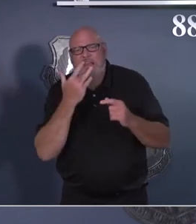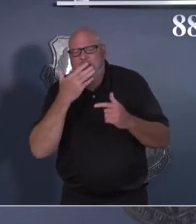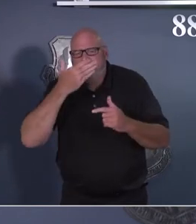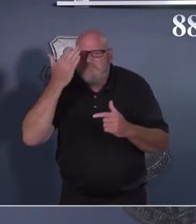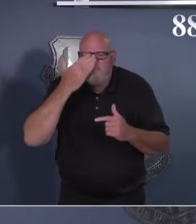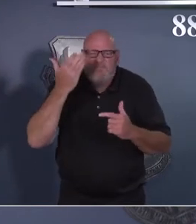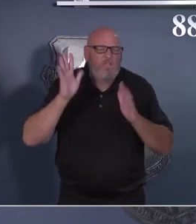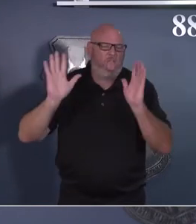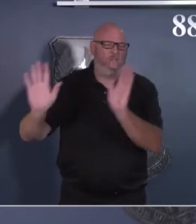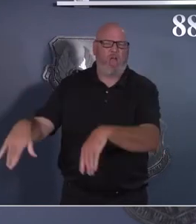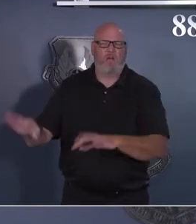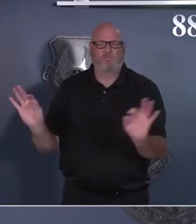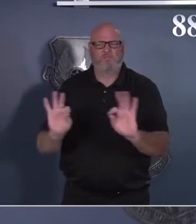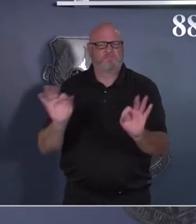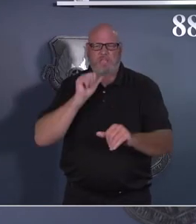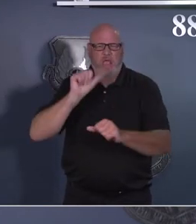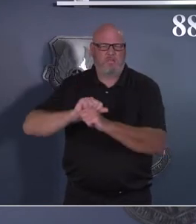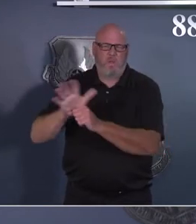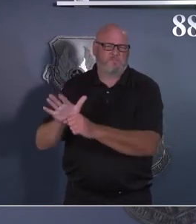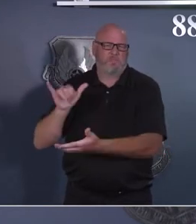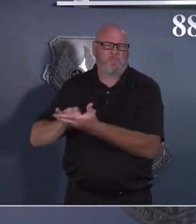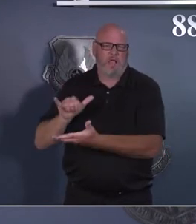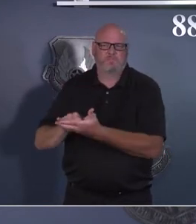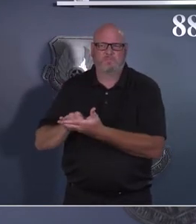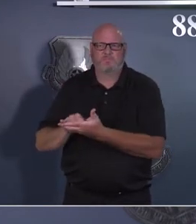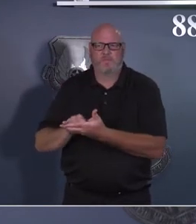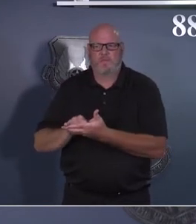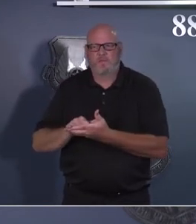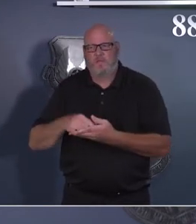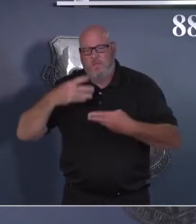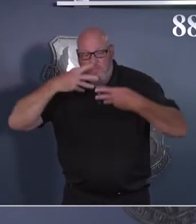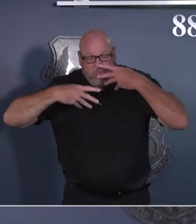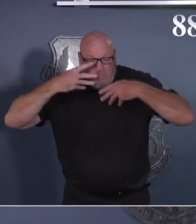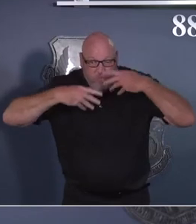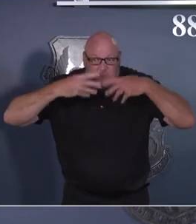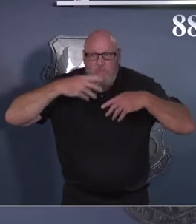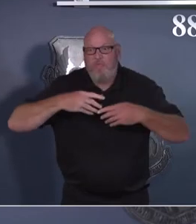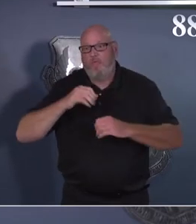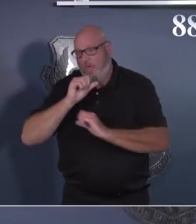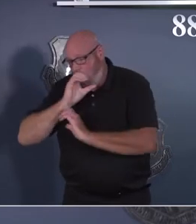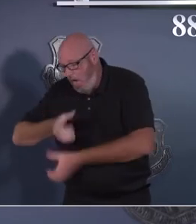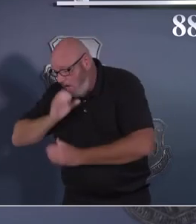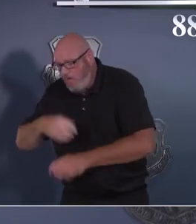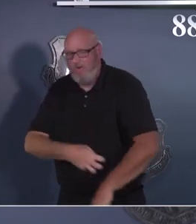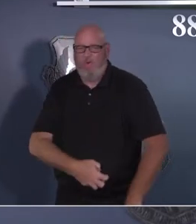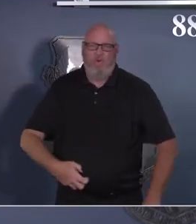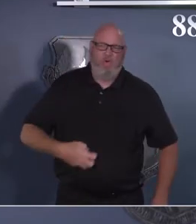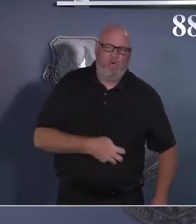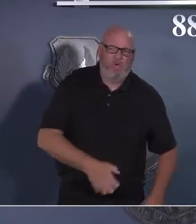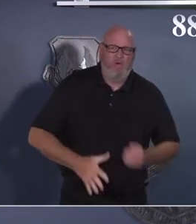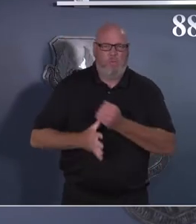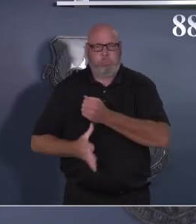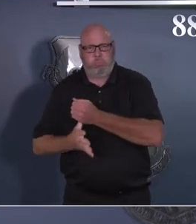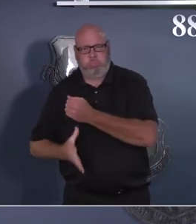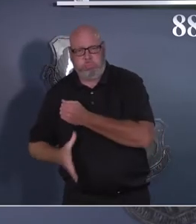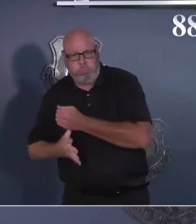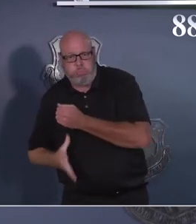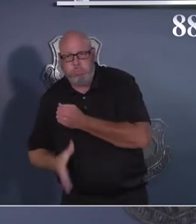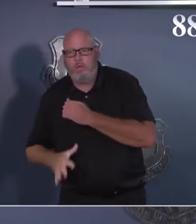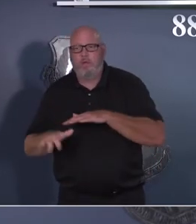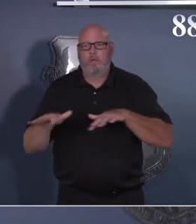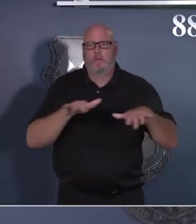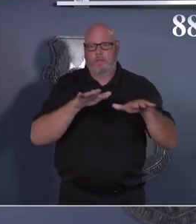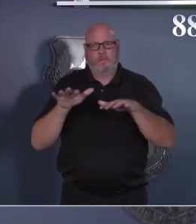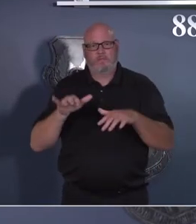congestion or runny nose, nausea or vomiting, or diarrhea. Considering that breakthrough infections for fully vaccinated